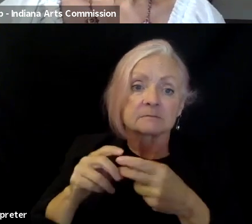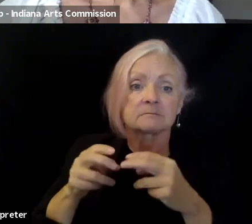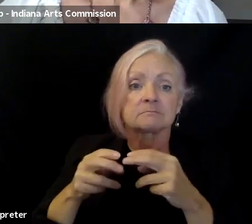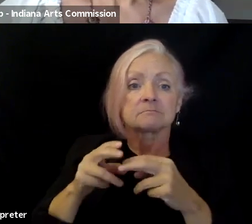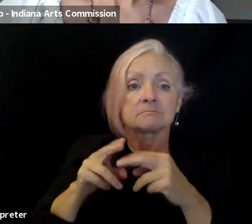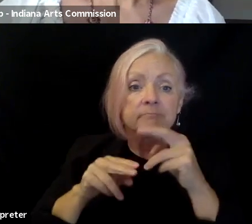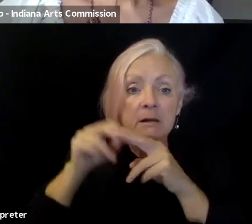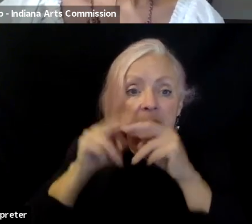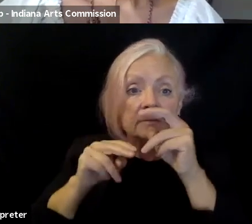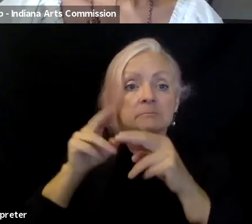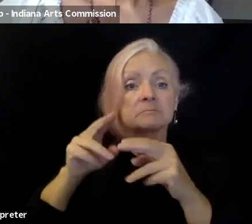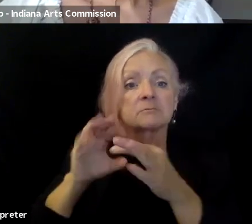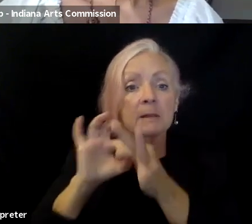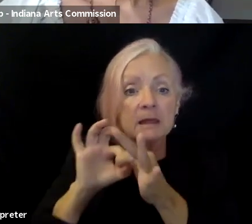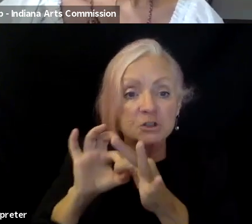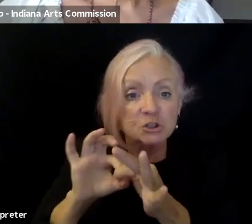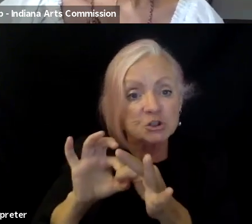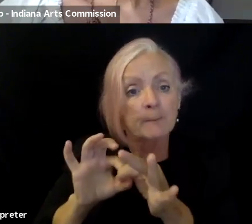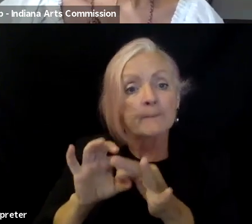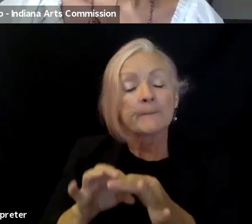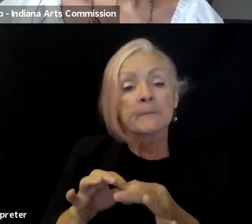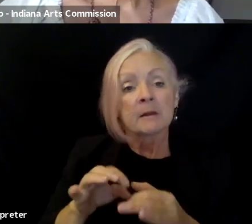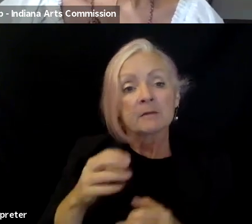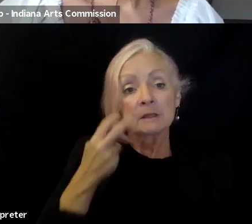um, to, to, um,